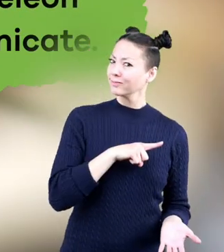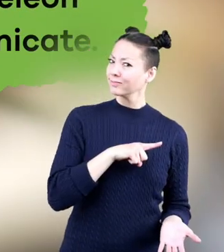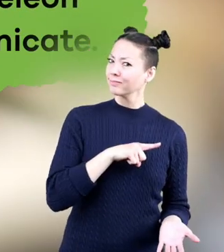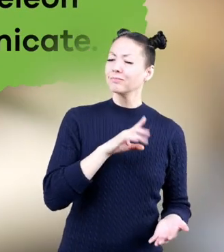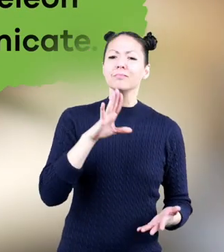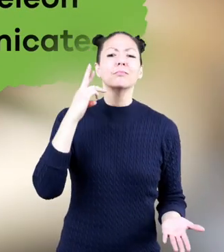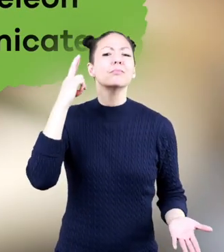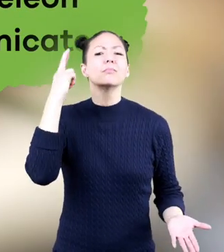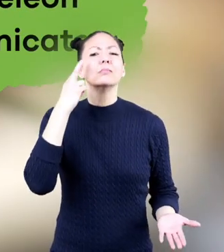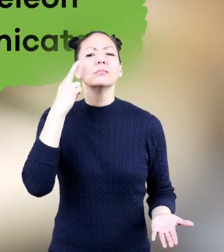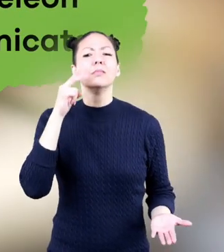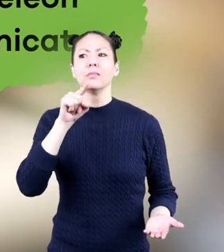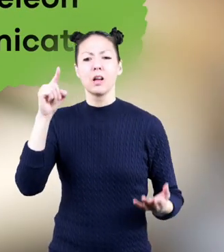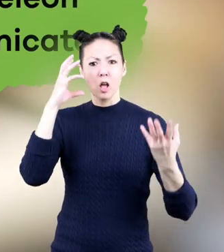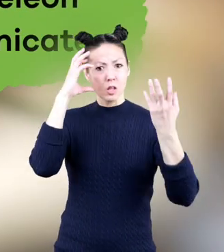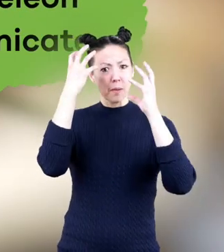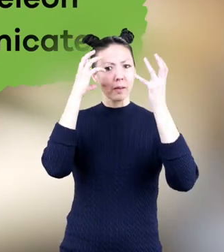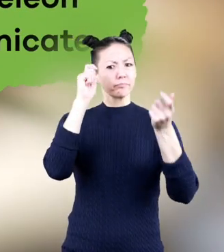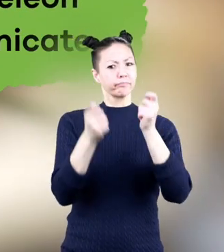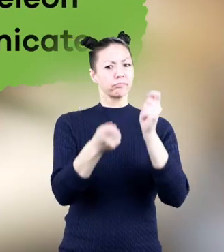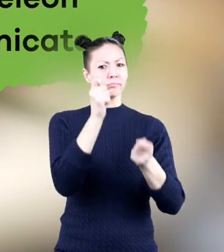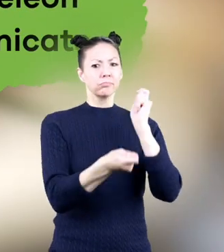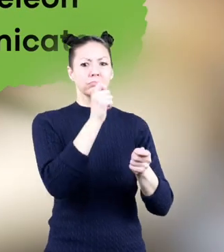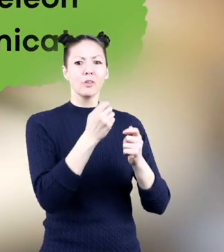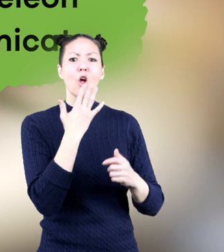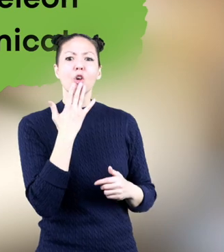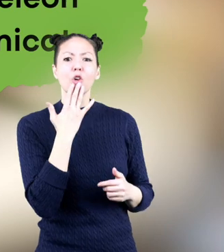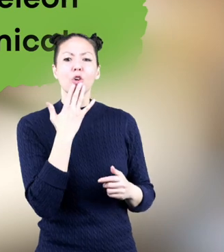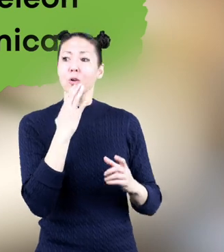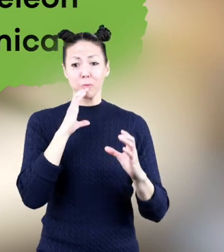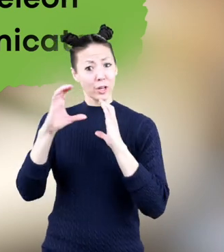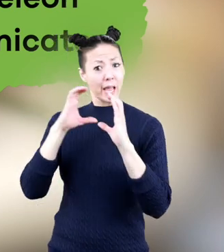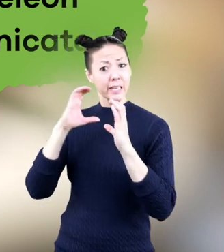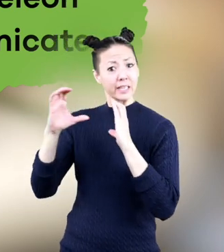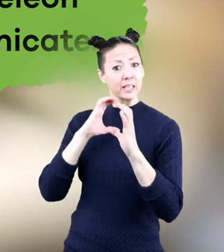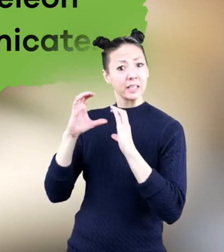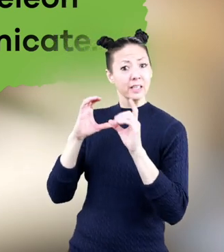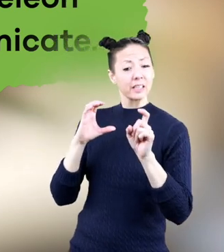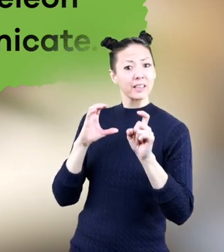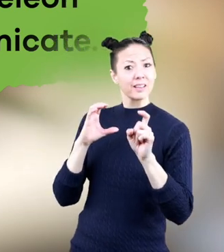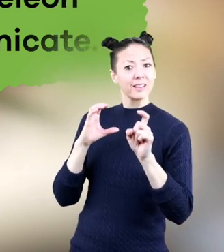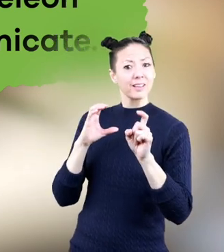false? One of the reasons the chameleon changes its color is to communicate.